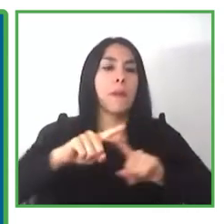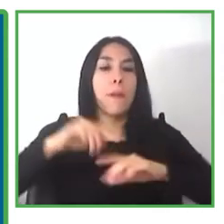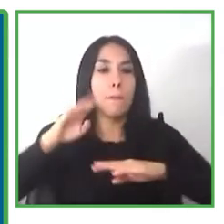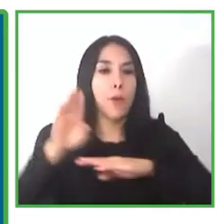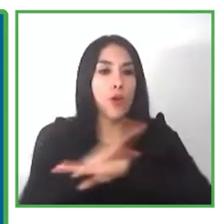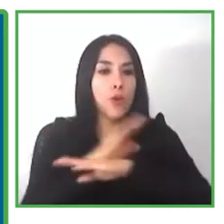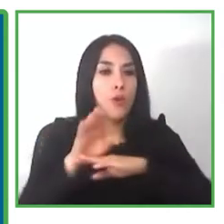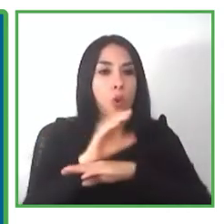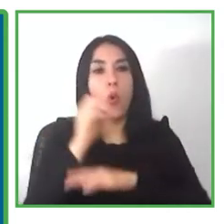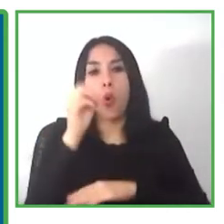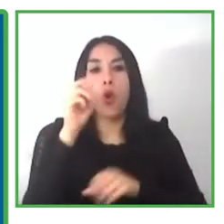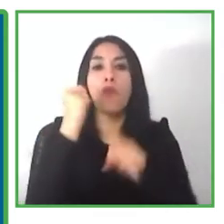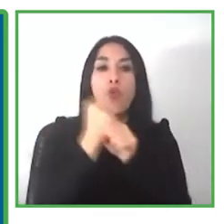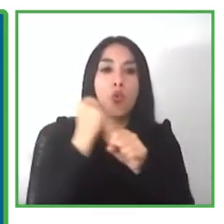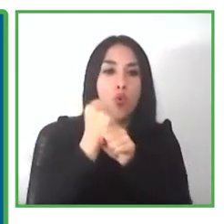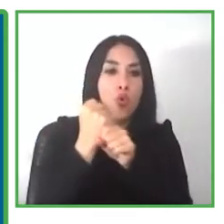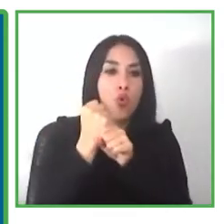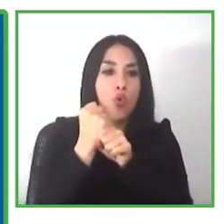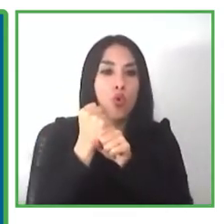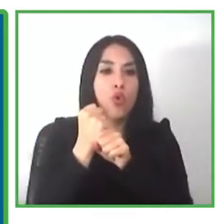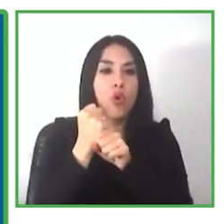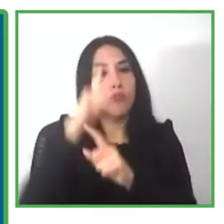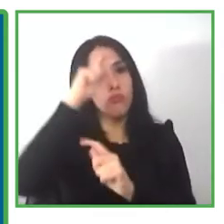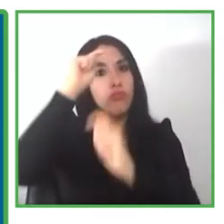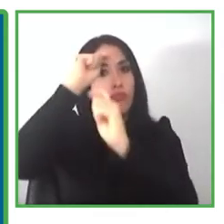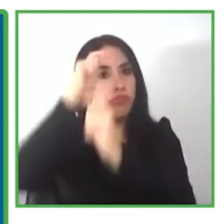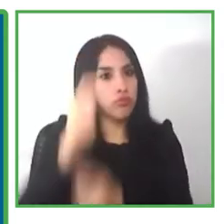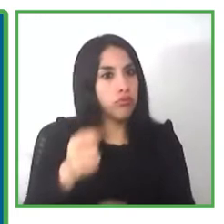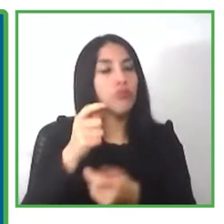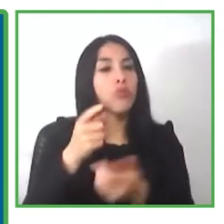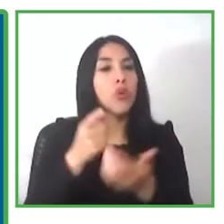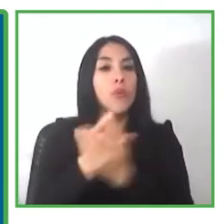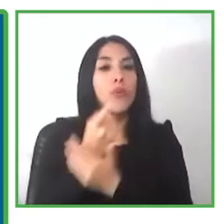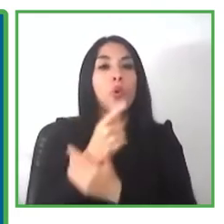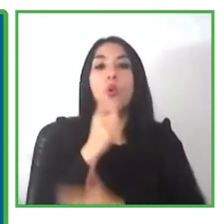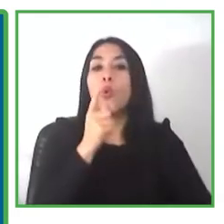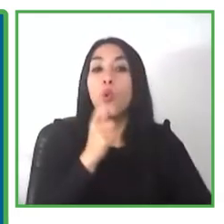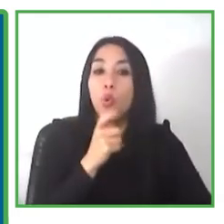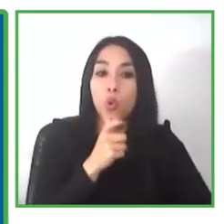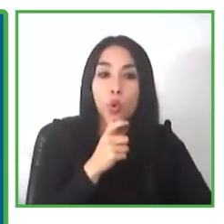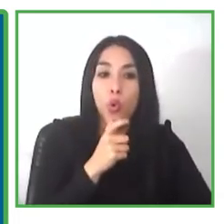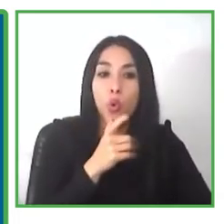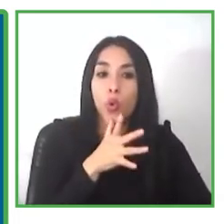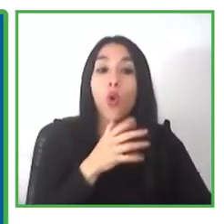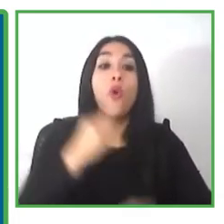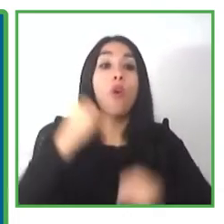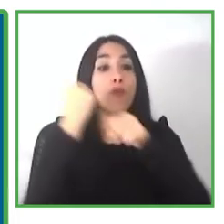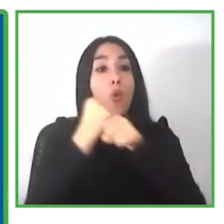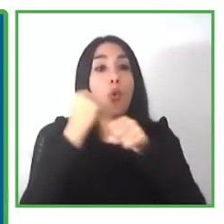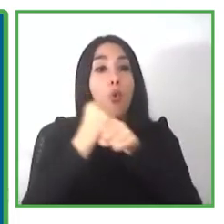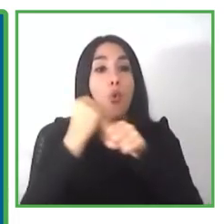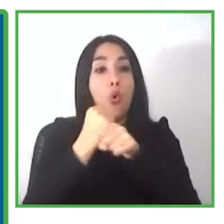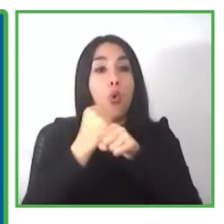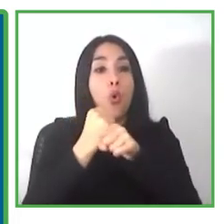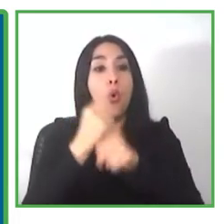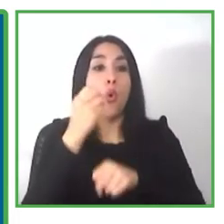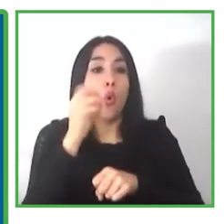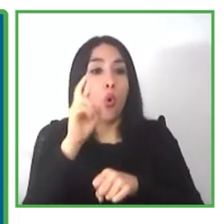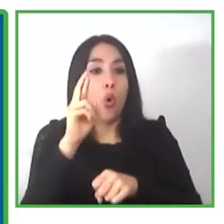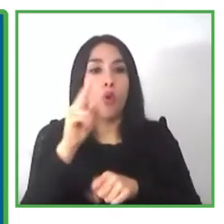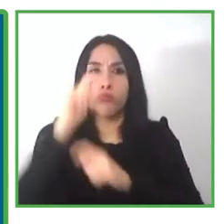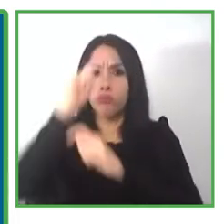new employers can recognize the opportunity that it has to recognize and the different